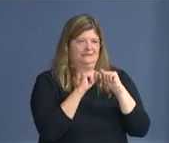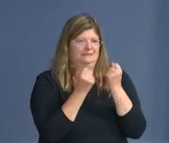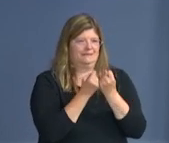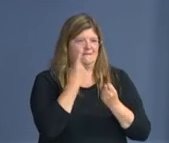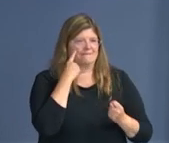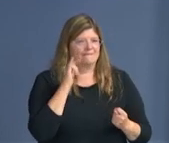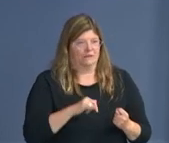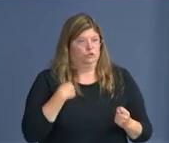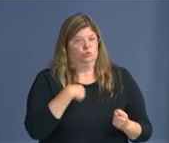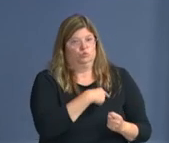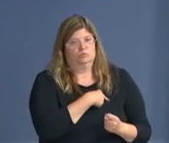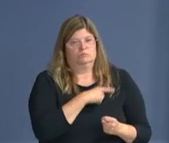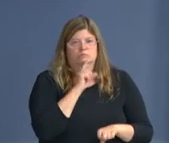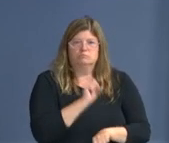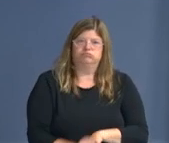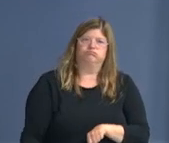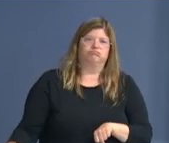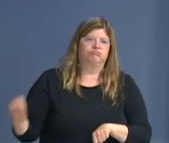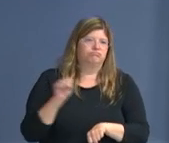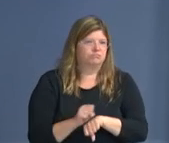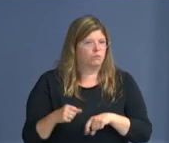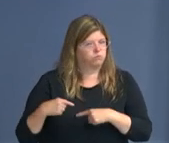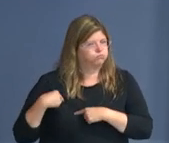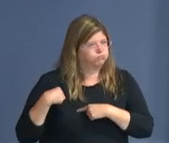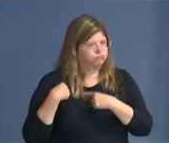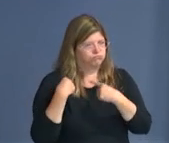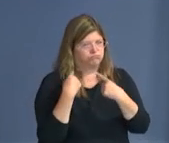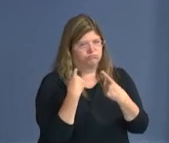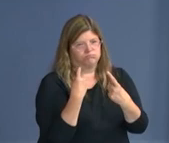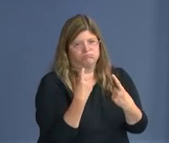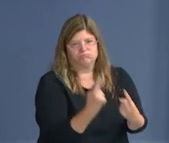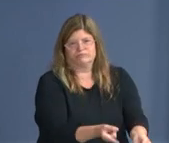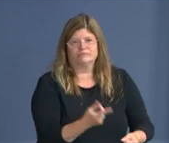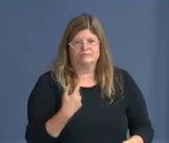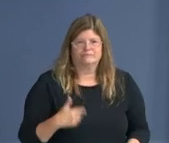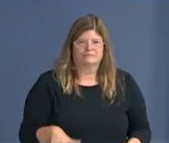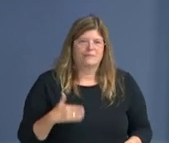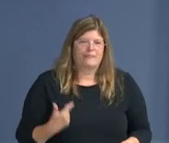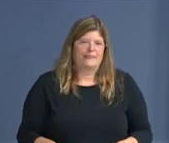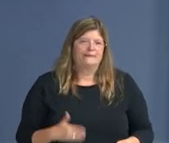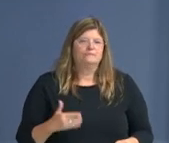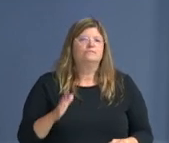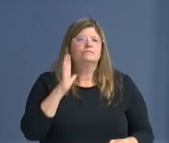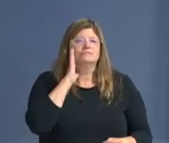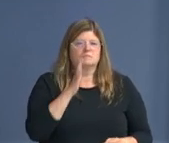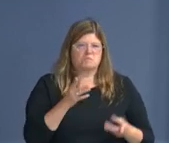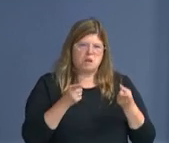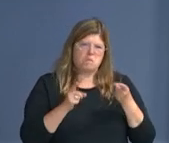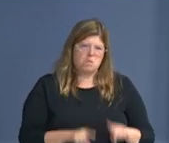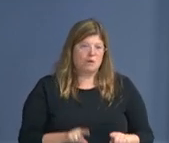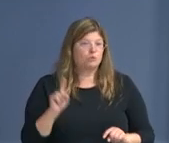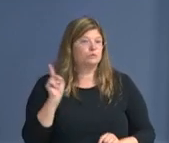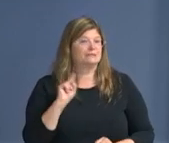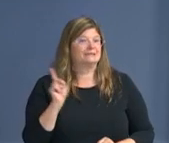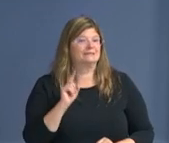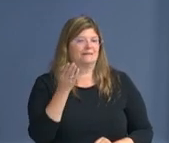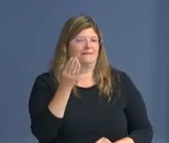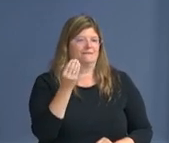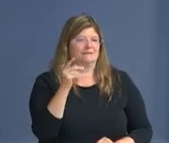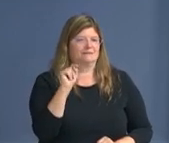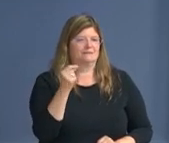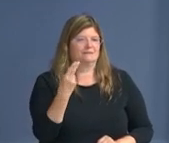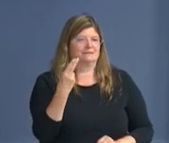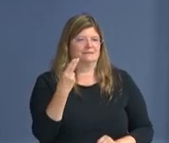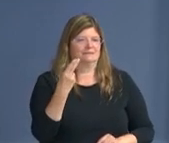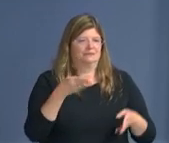uh, and, uh, I'm proud to say that it's going to happen, uh, at 14th and U. Uh, you know that we have, uh,